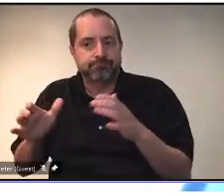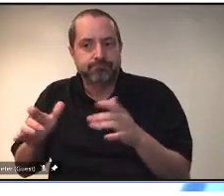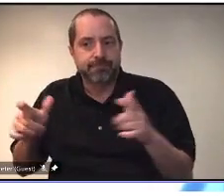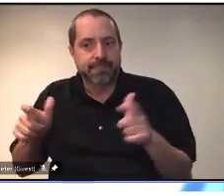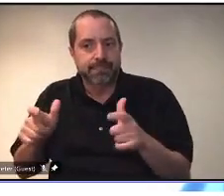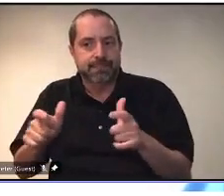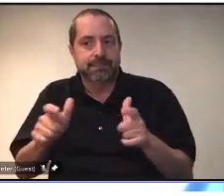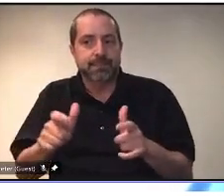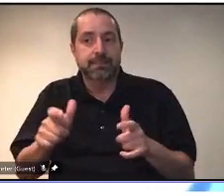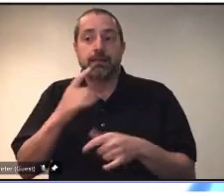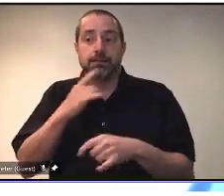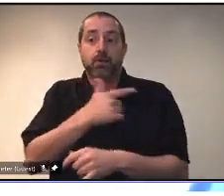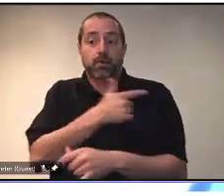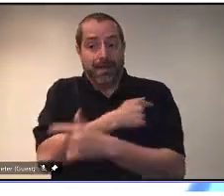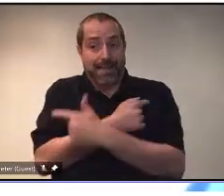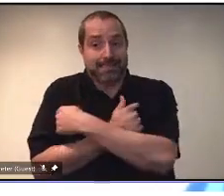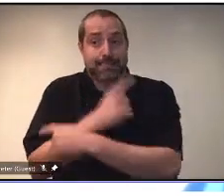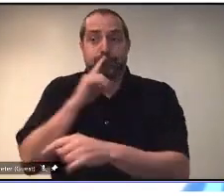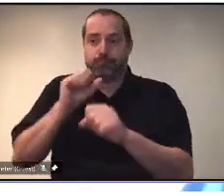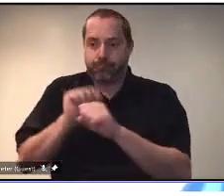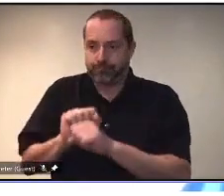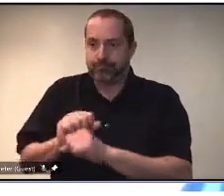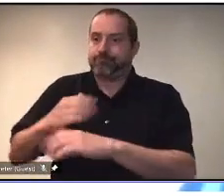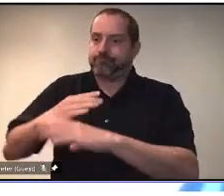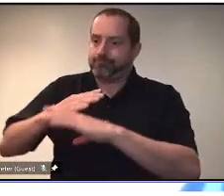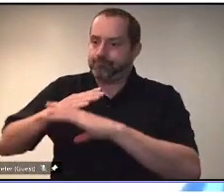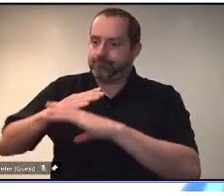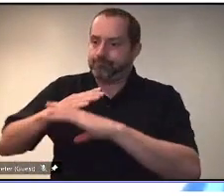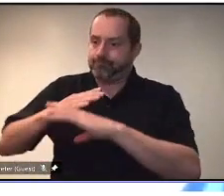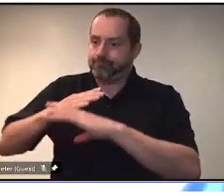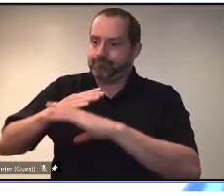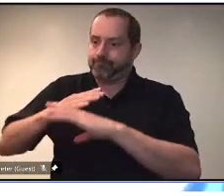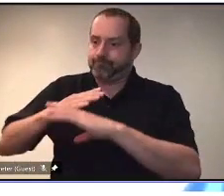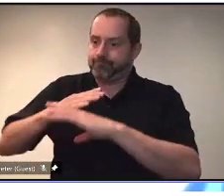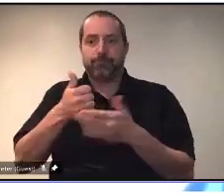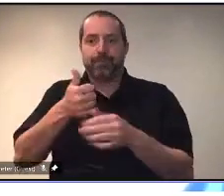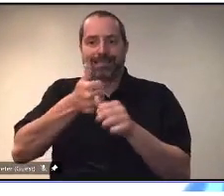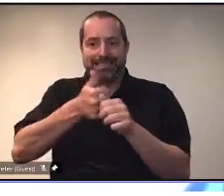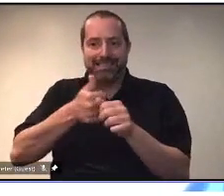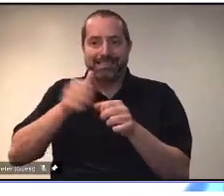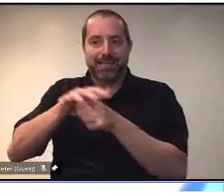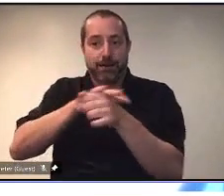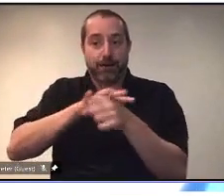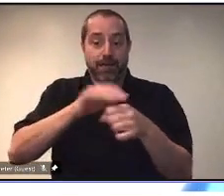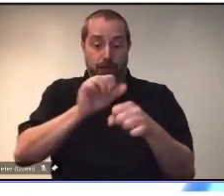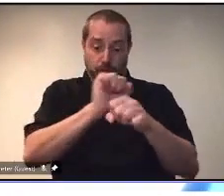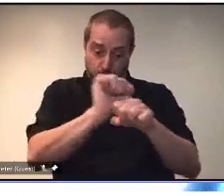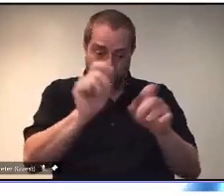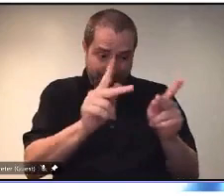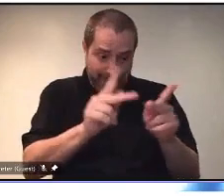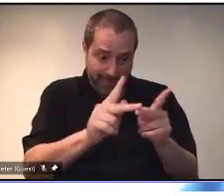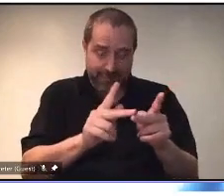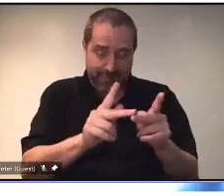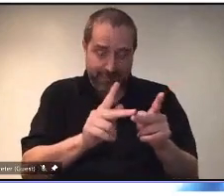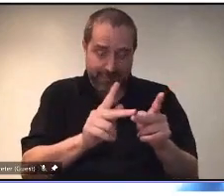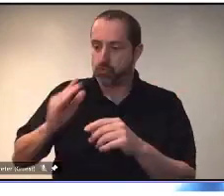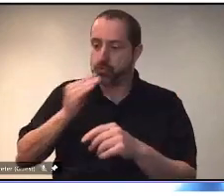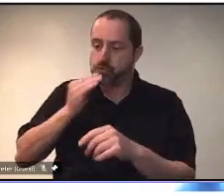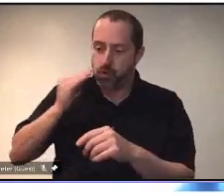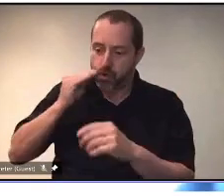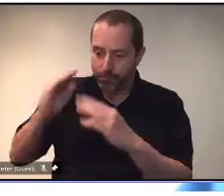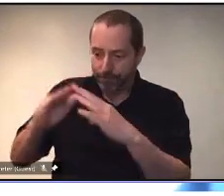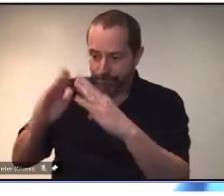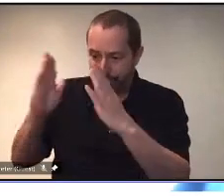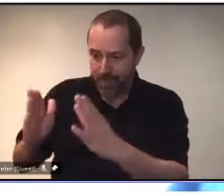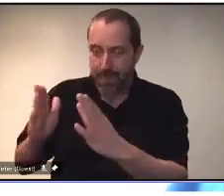is impacting transmission in both workplaces and households. But again, it again reinforces the point.